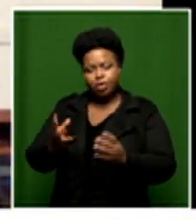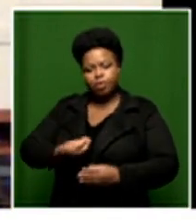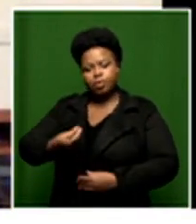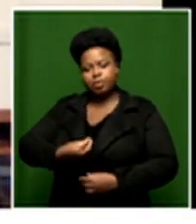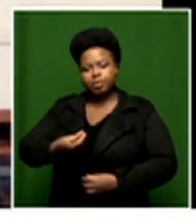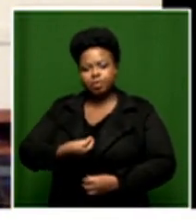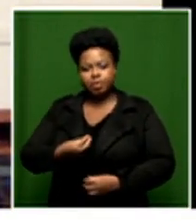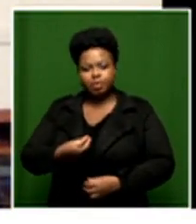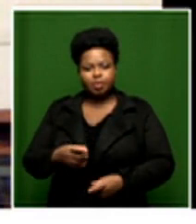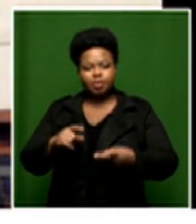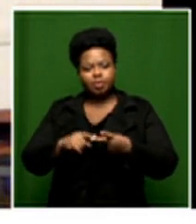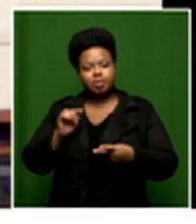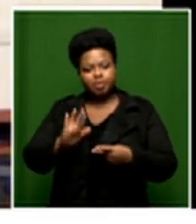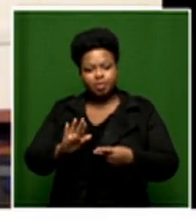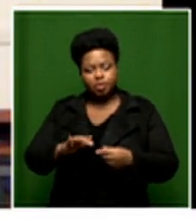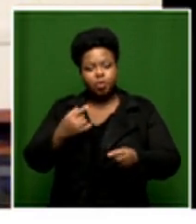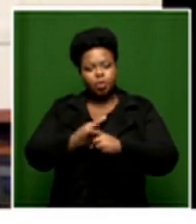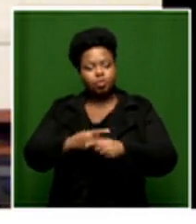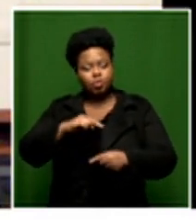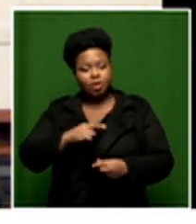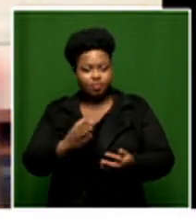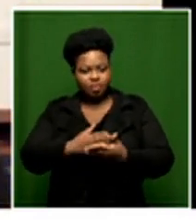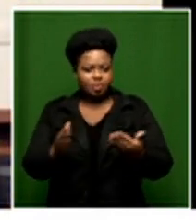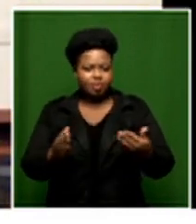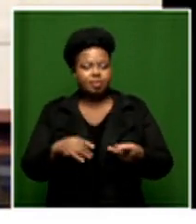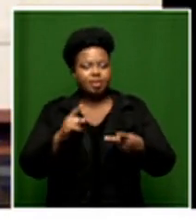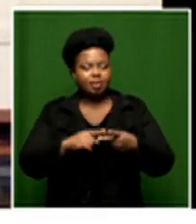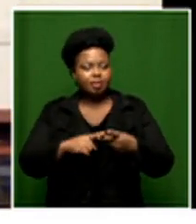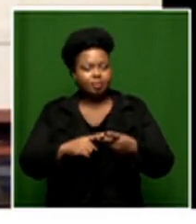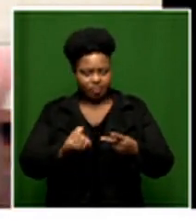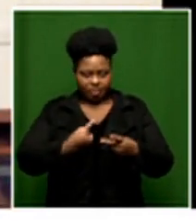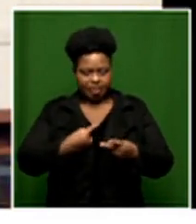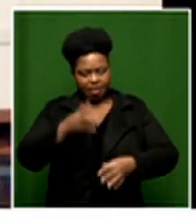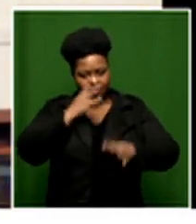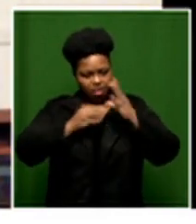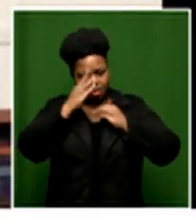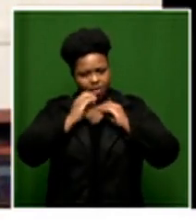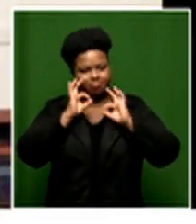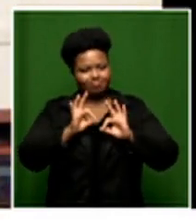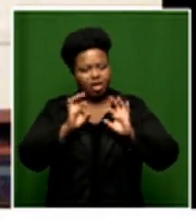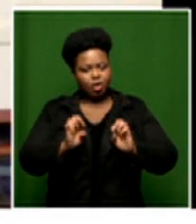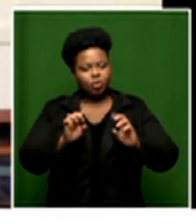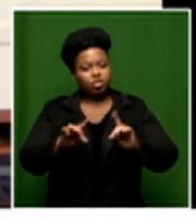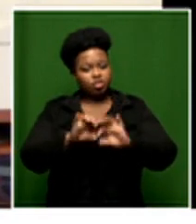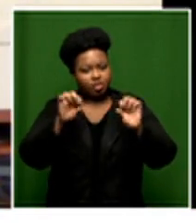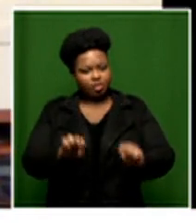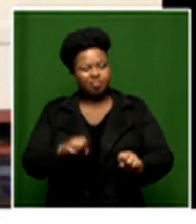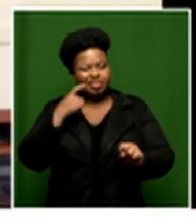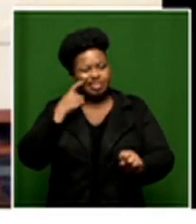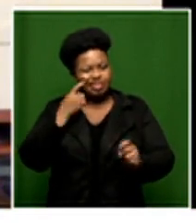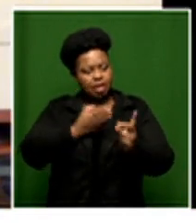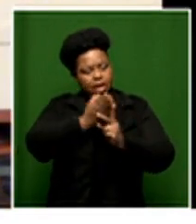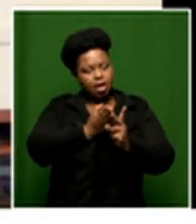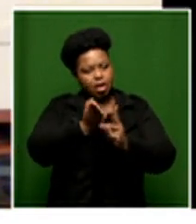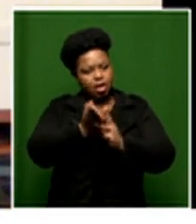of uh careers that they want to be able to build for themselves and then letting them experience an education system that explores that